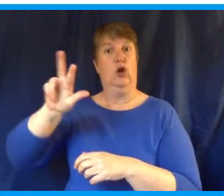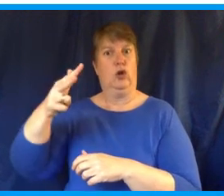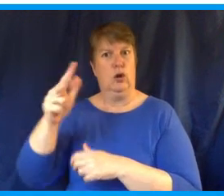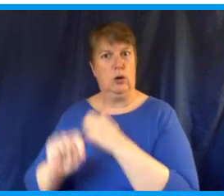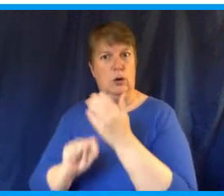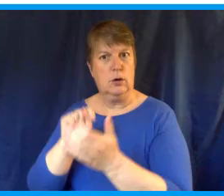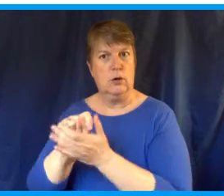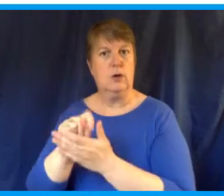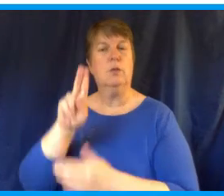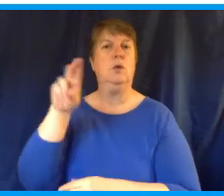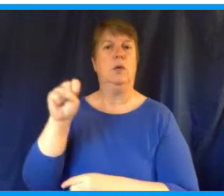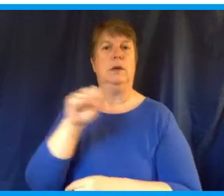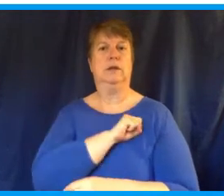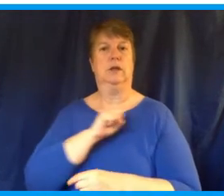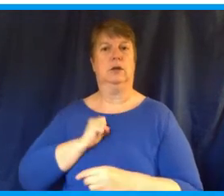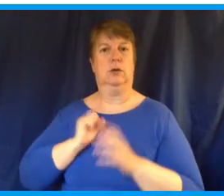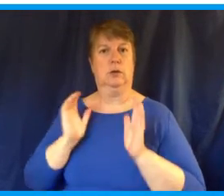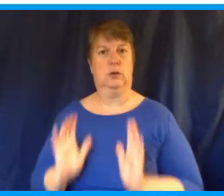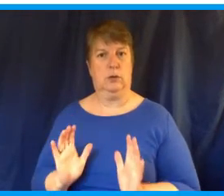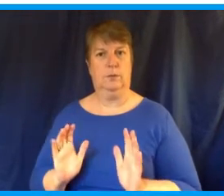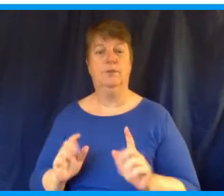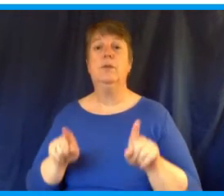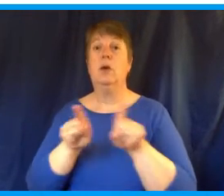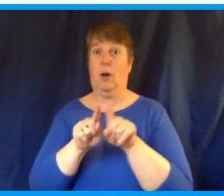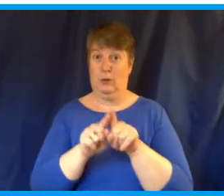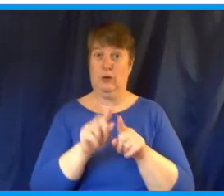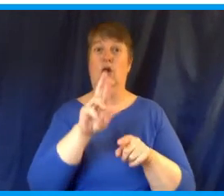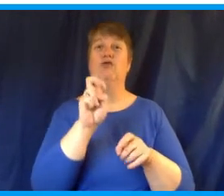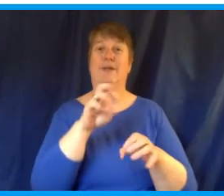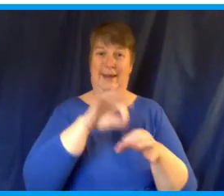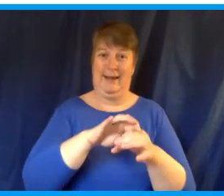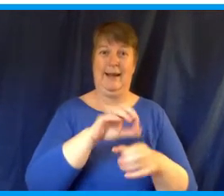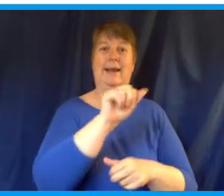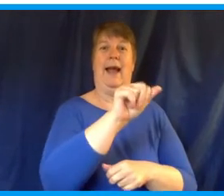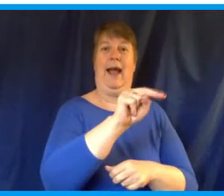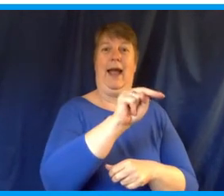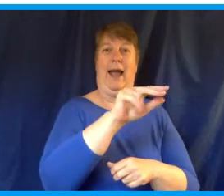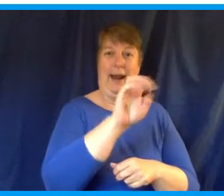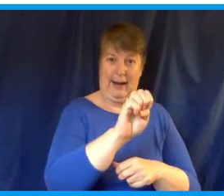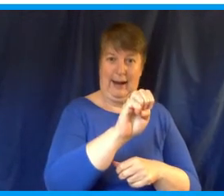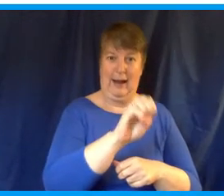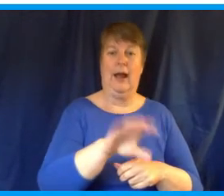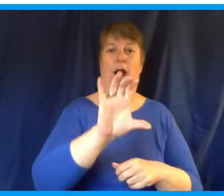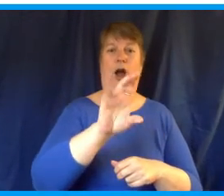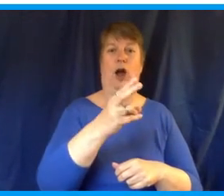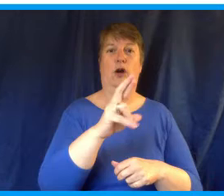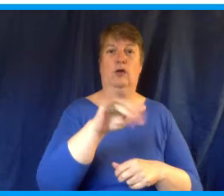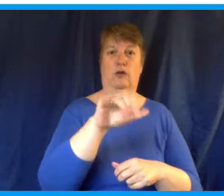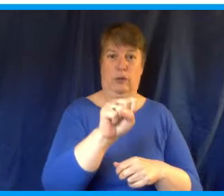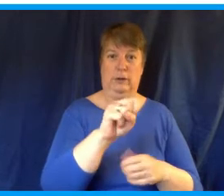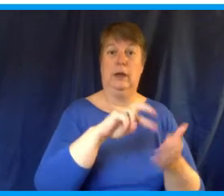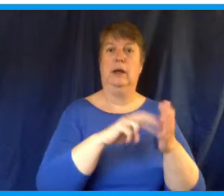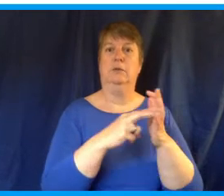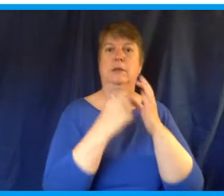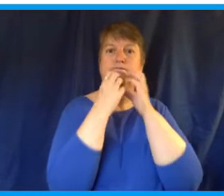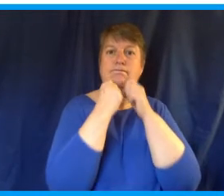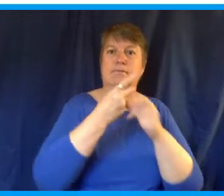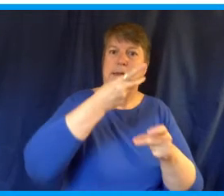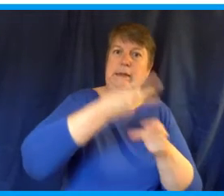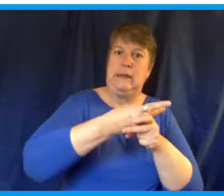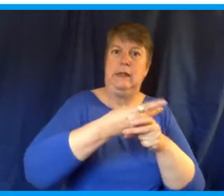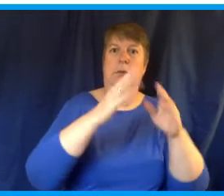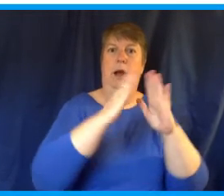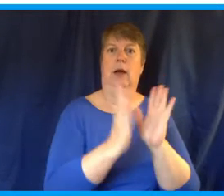United States Senate. You're also working to re-elect Annie and Chris. So again, we can maintain and keep that critical House